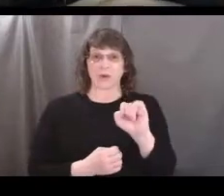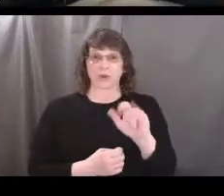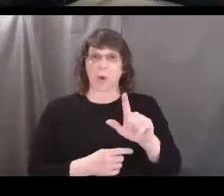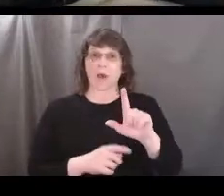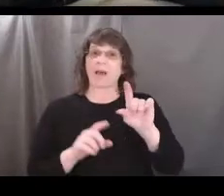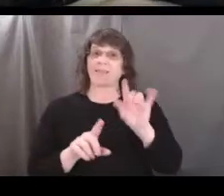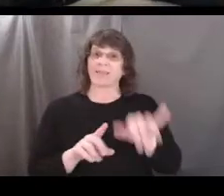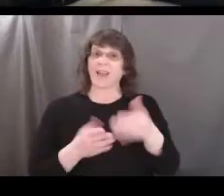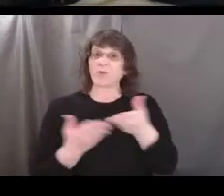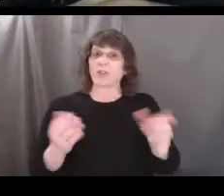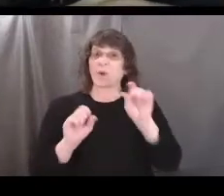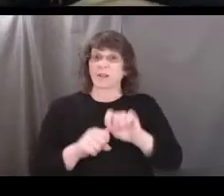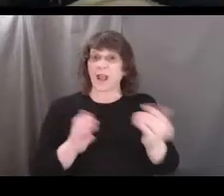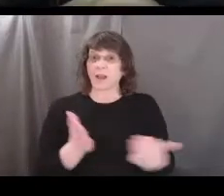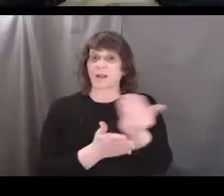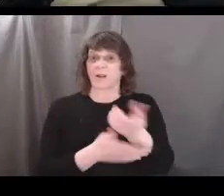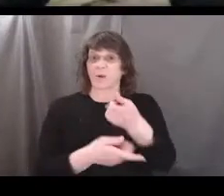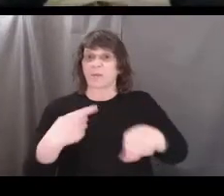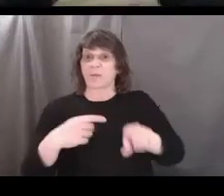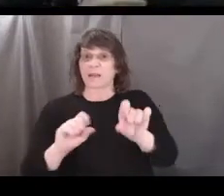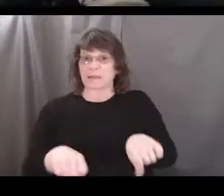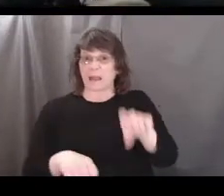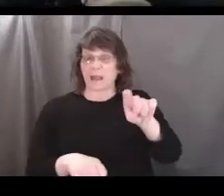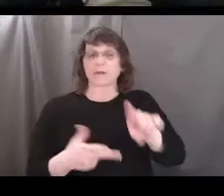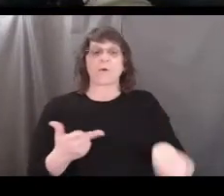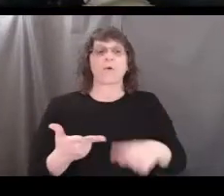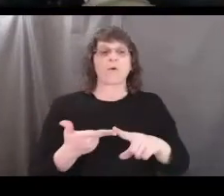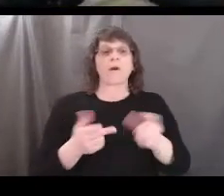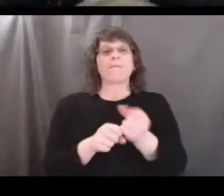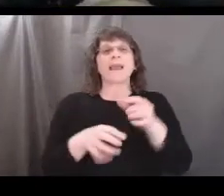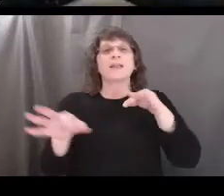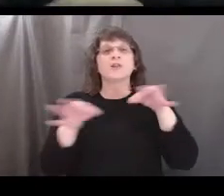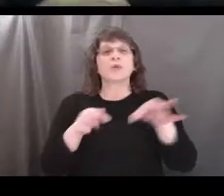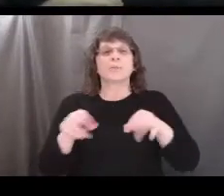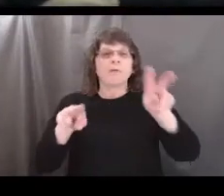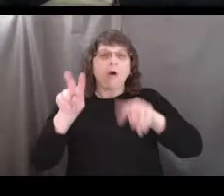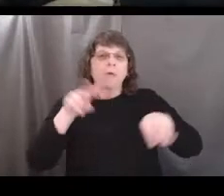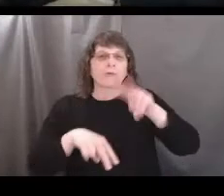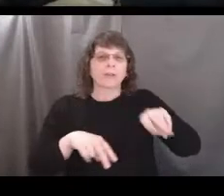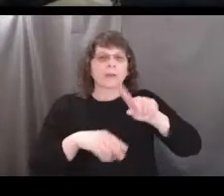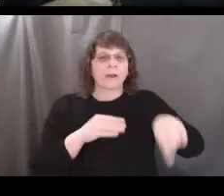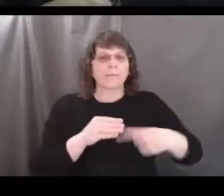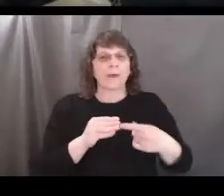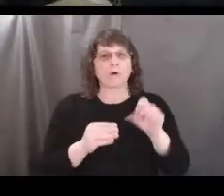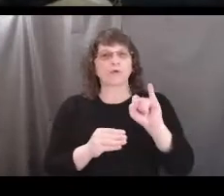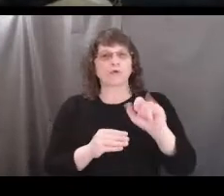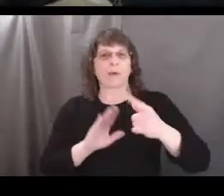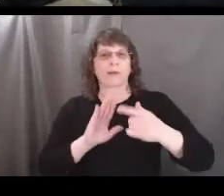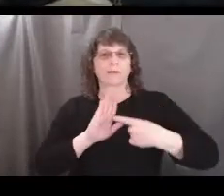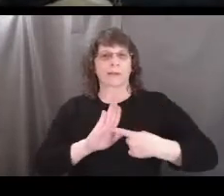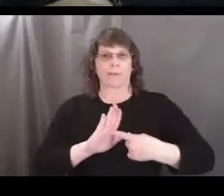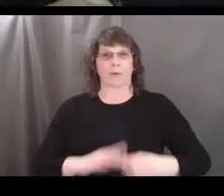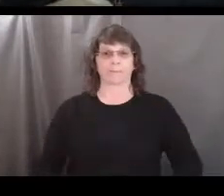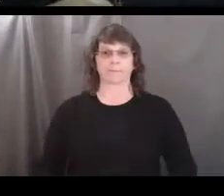resource, make descriptive observations of a soil sample.